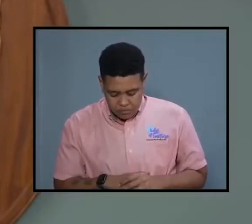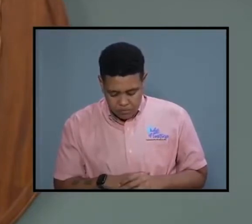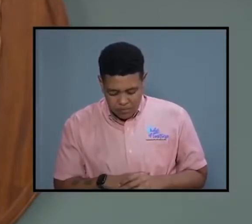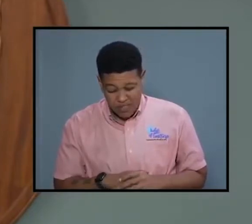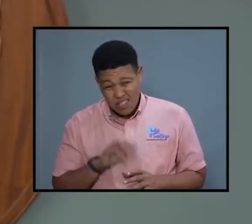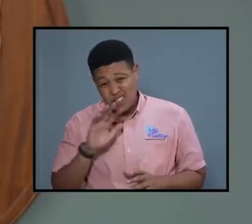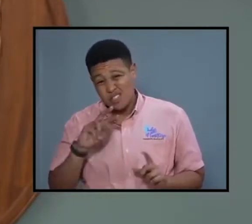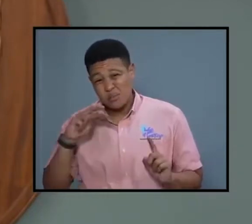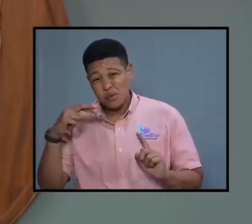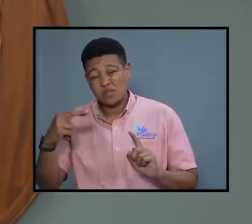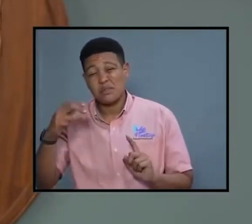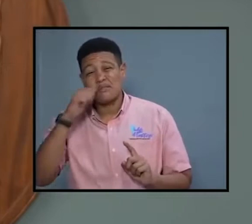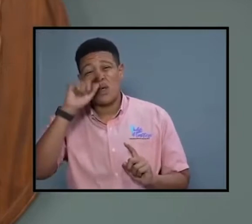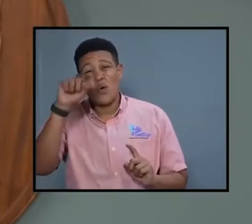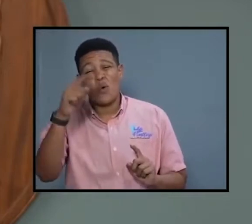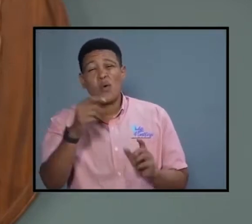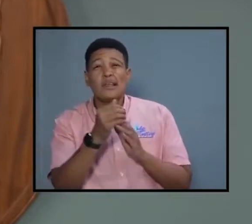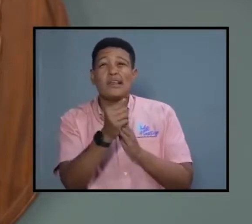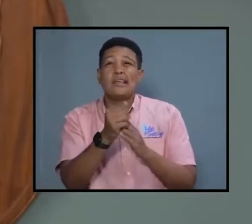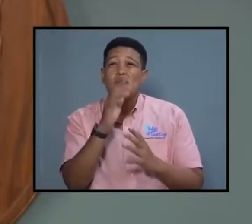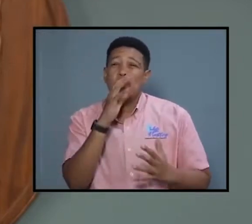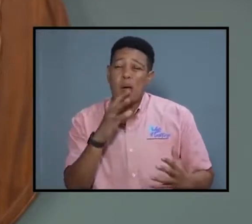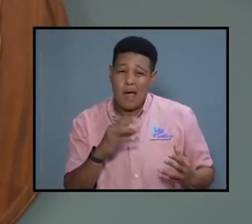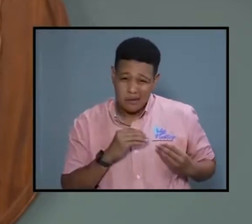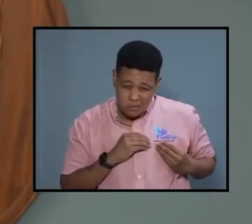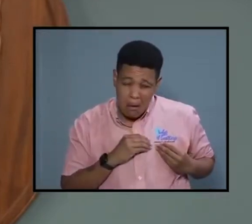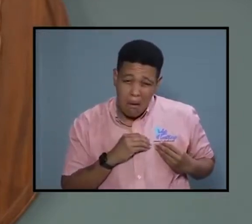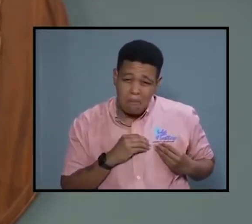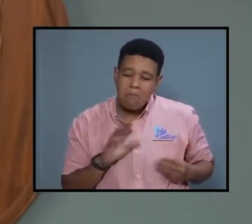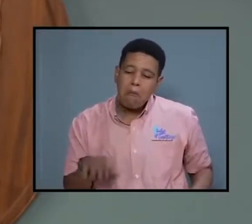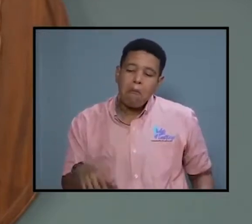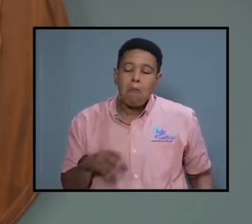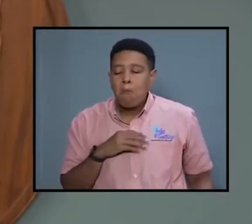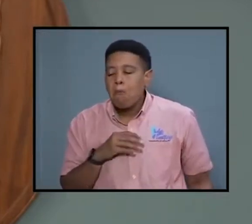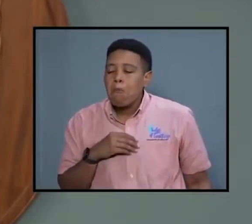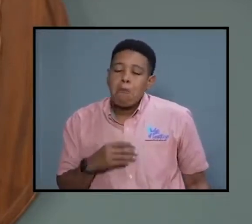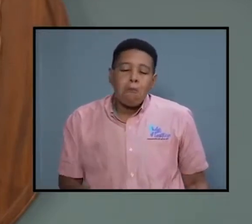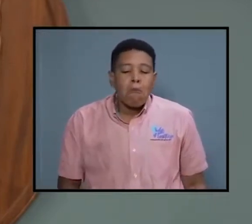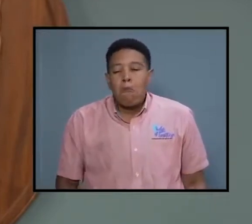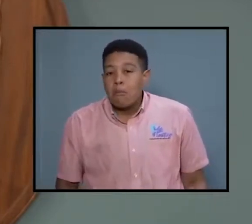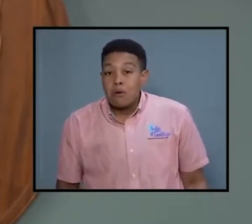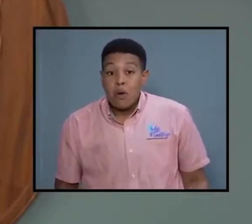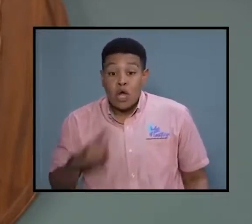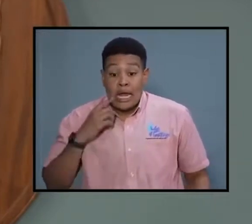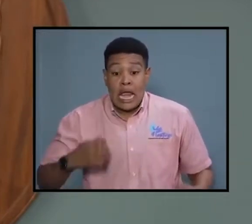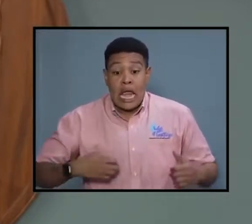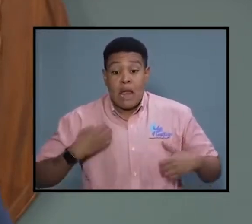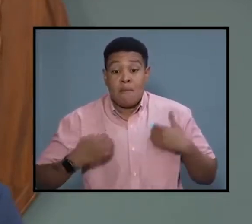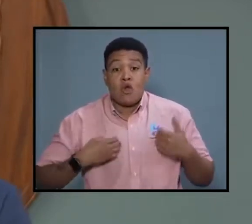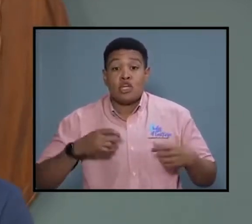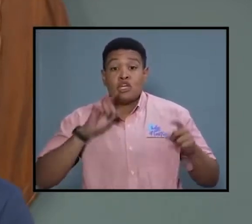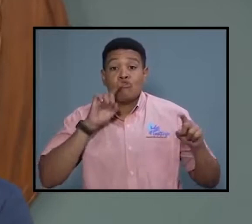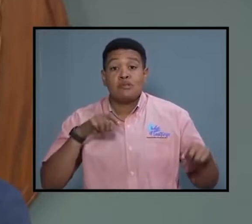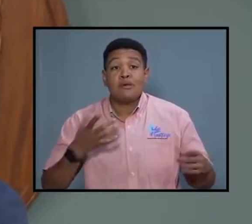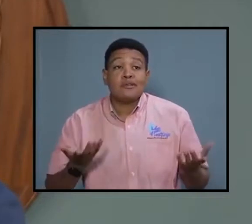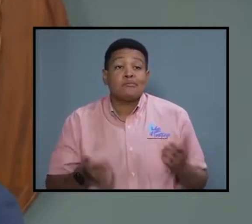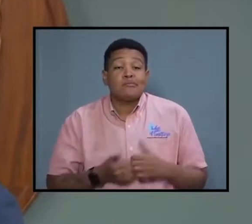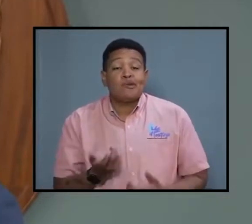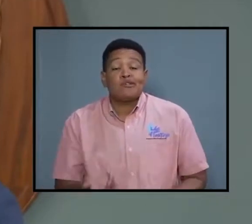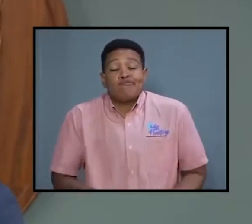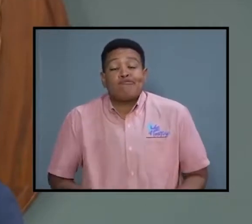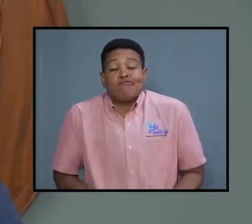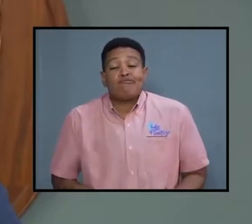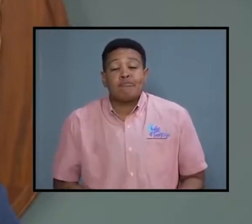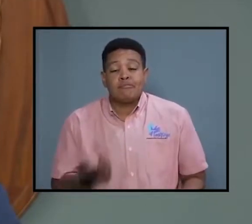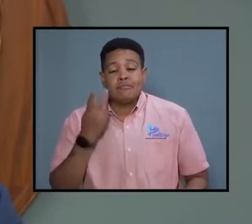but it has dulled the emotional response to